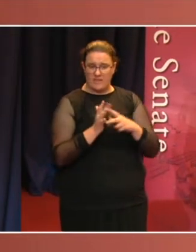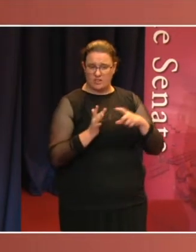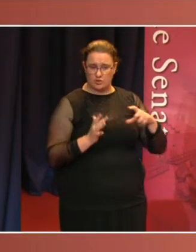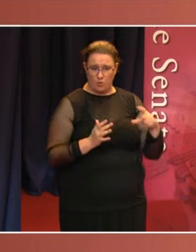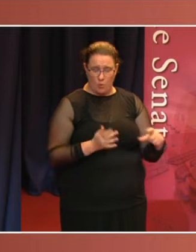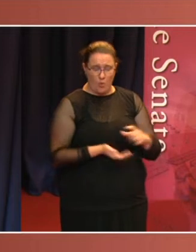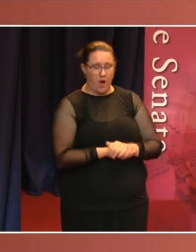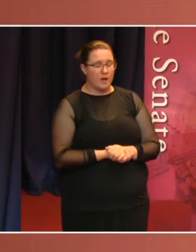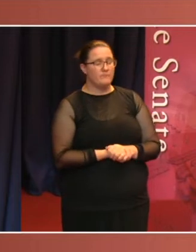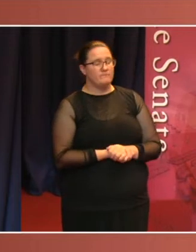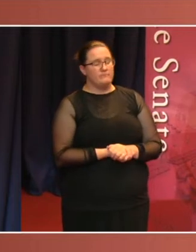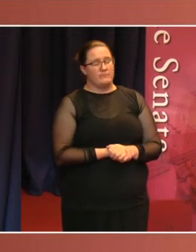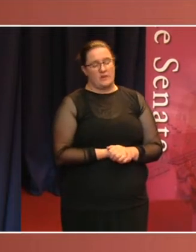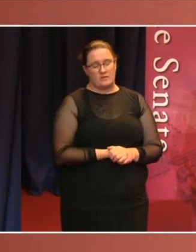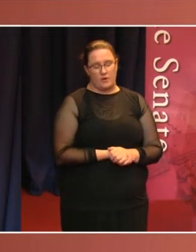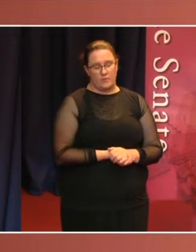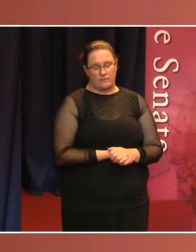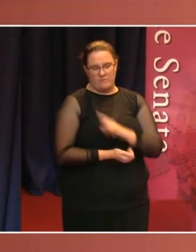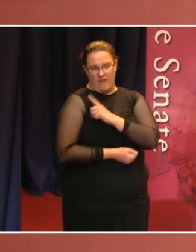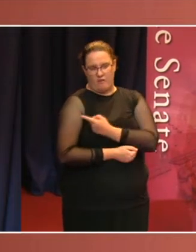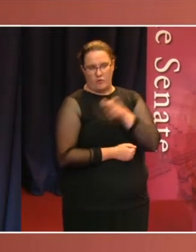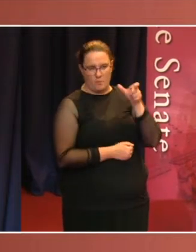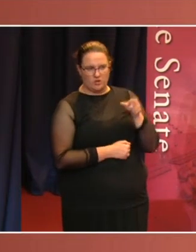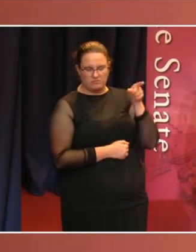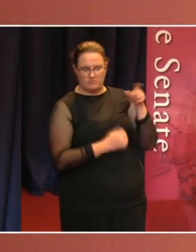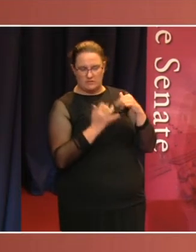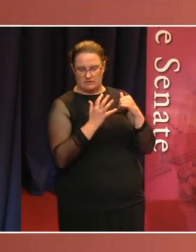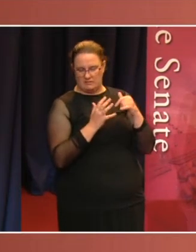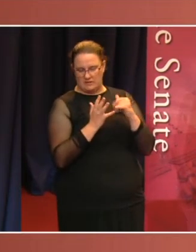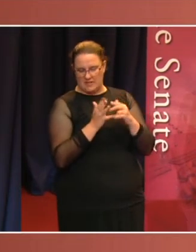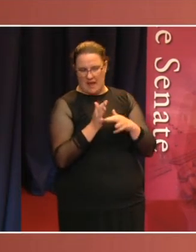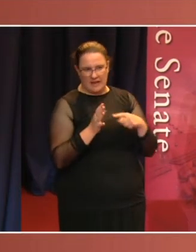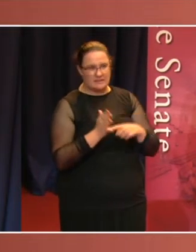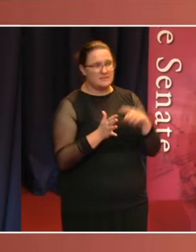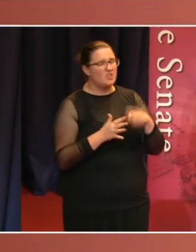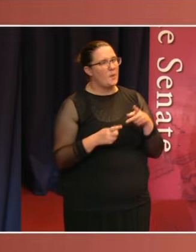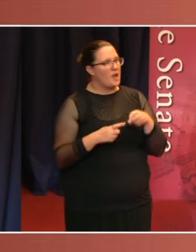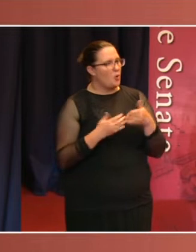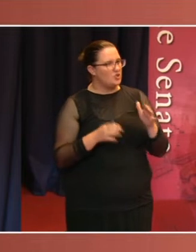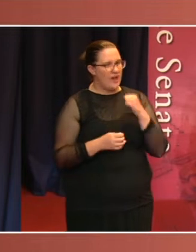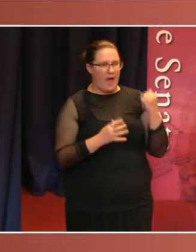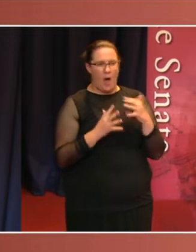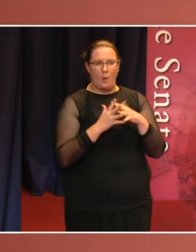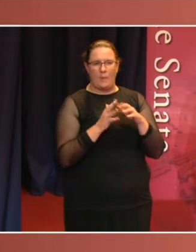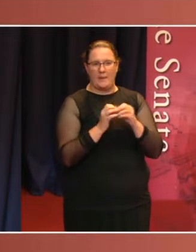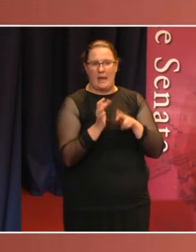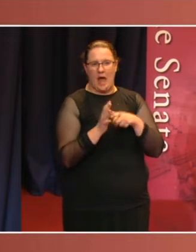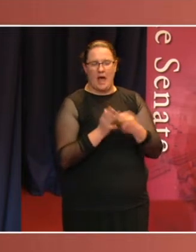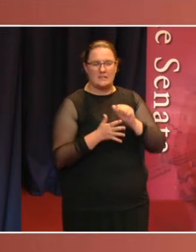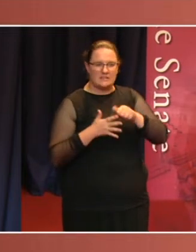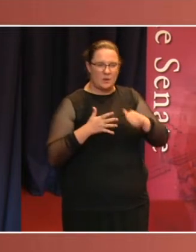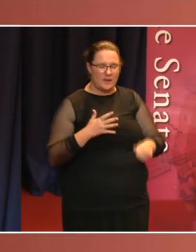and he launched that on our webinar series and do tune into that after you finish with this webinar.